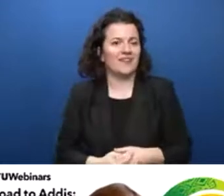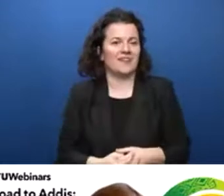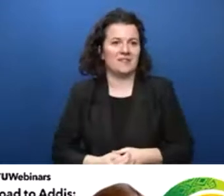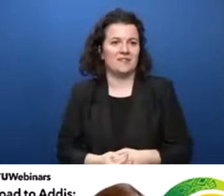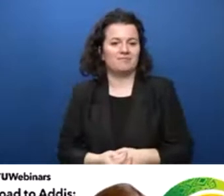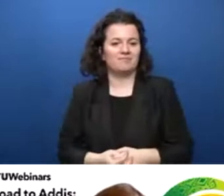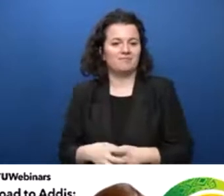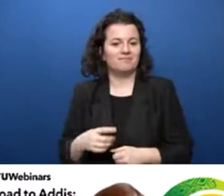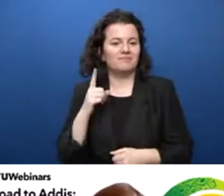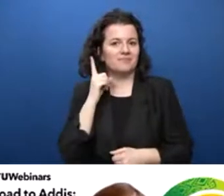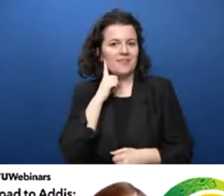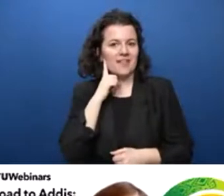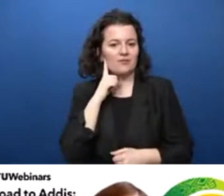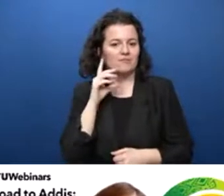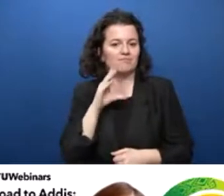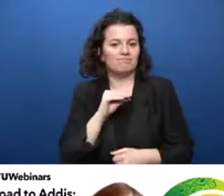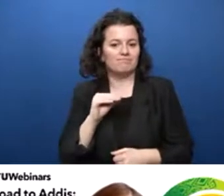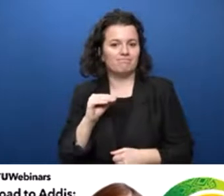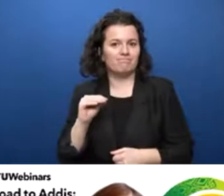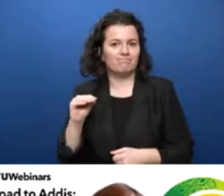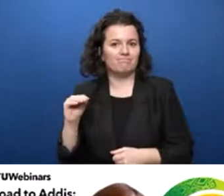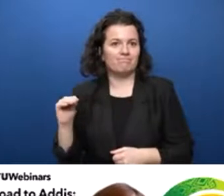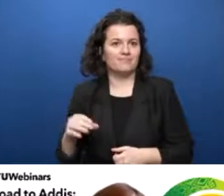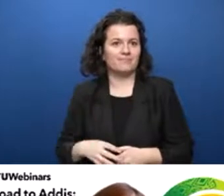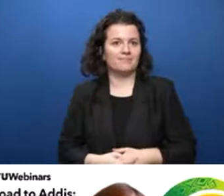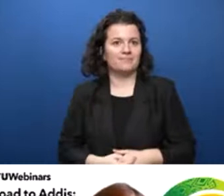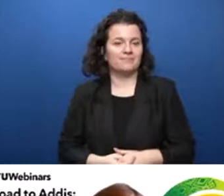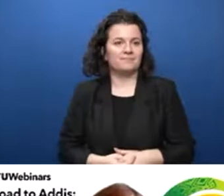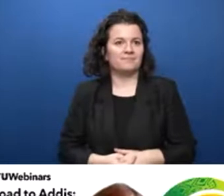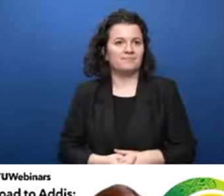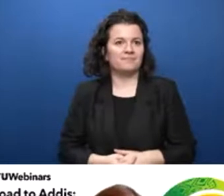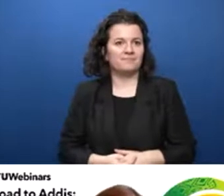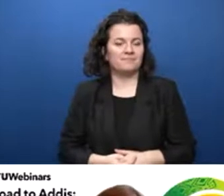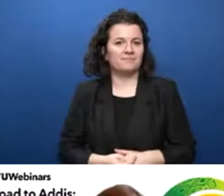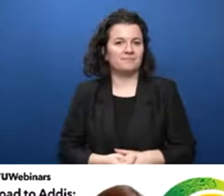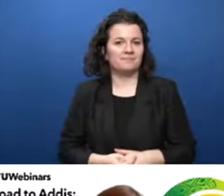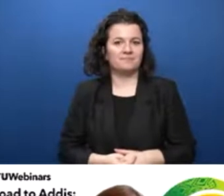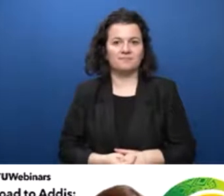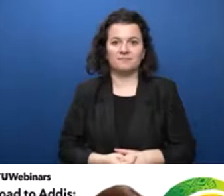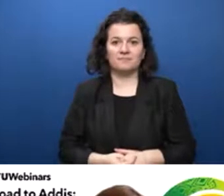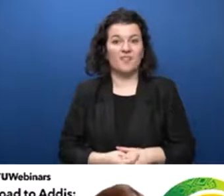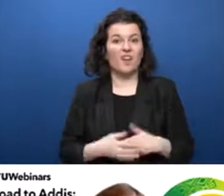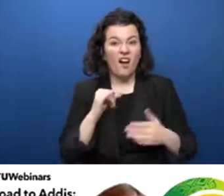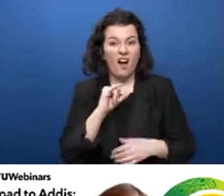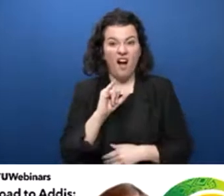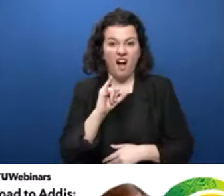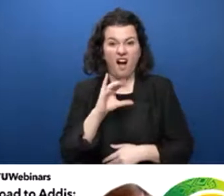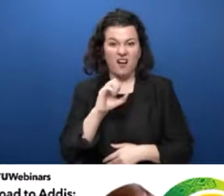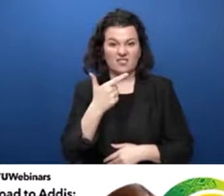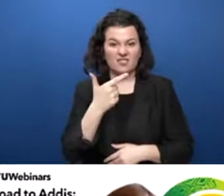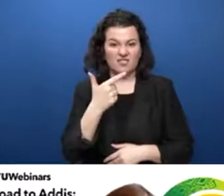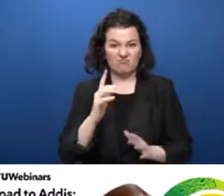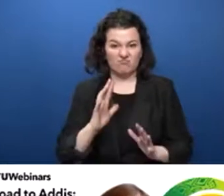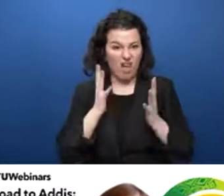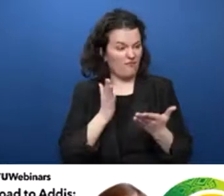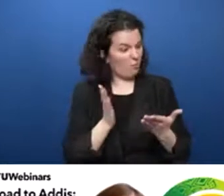23-year-old master's student from Canada with a degree in mechanical engineering. My life without ICTs would be unrecognizable from how it